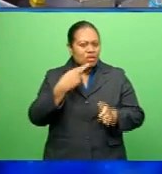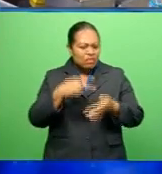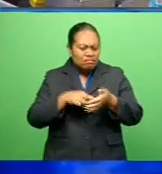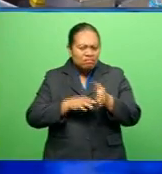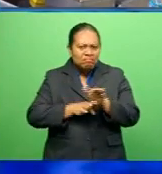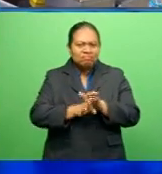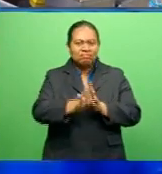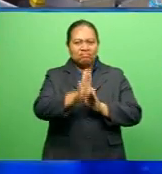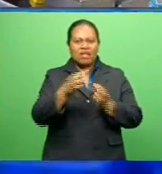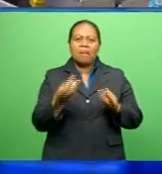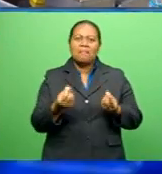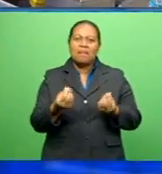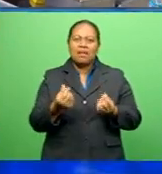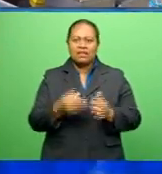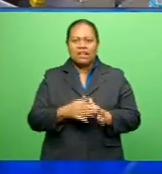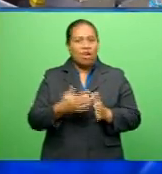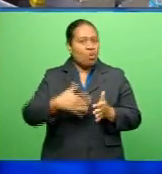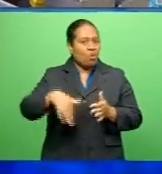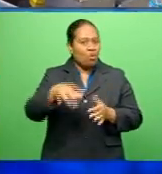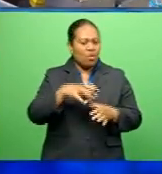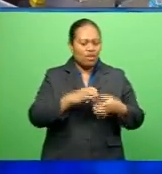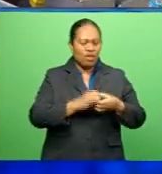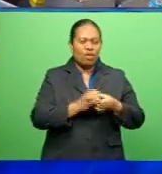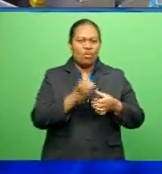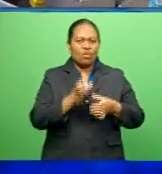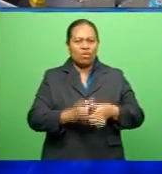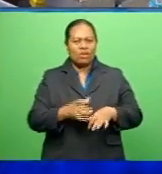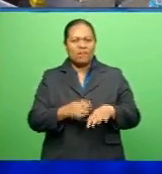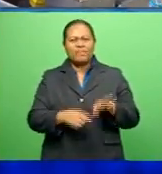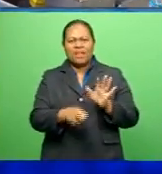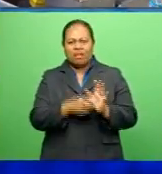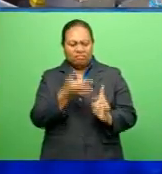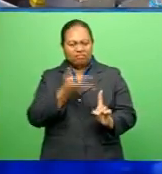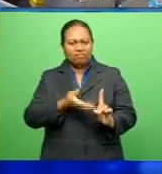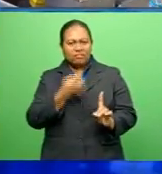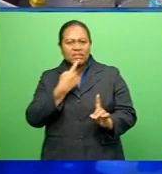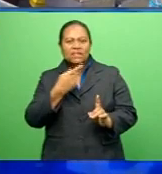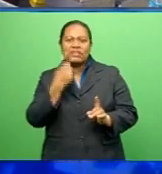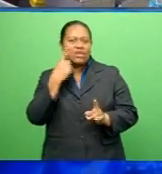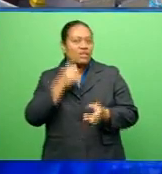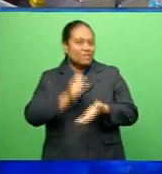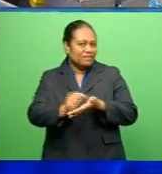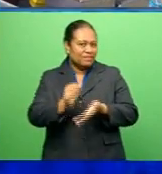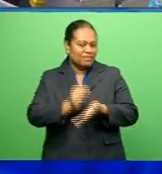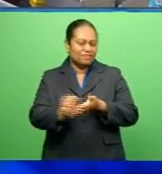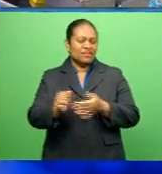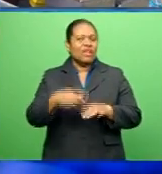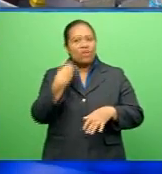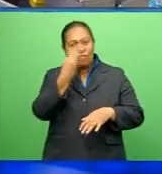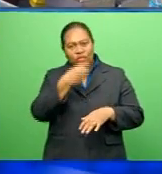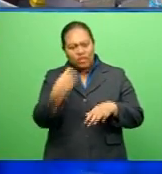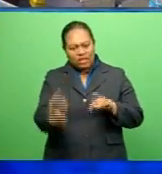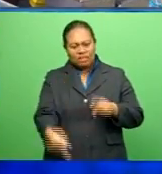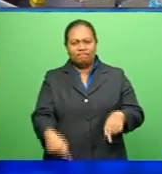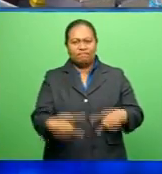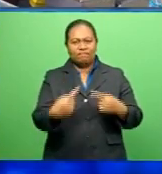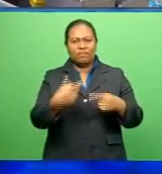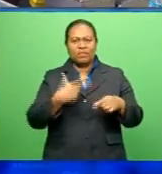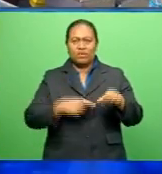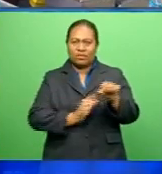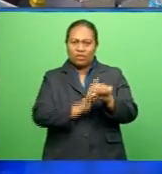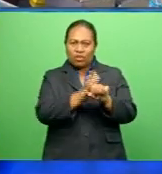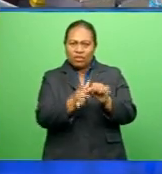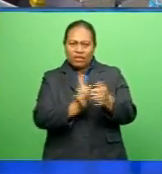revenue Among the common stall owners is Ringya Tanuku Who decided to try selling food at the school competition meet After the COVID-19